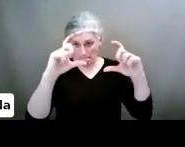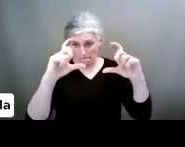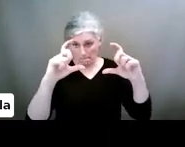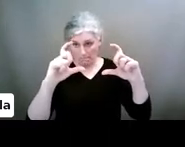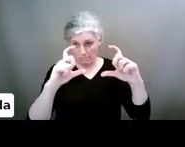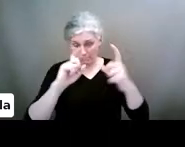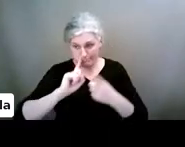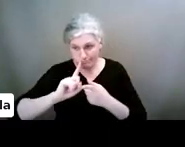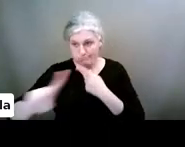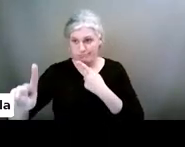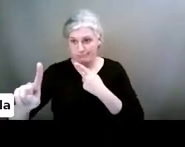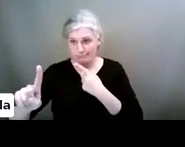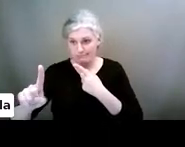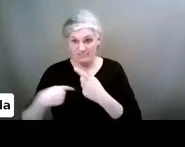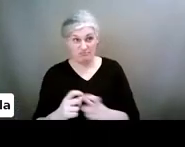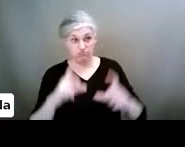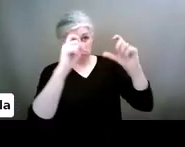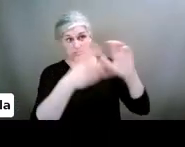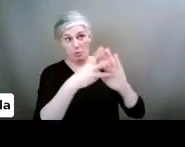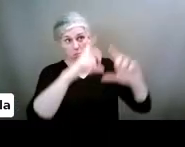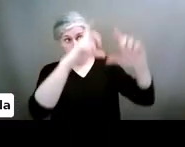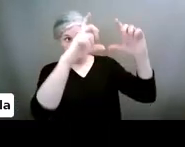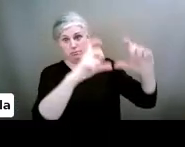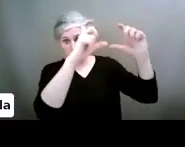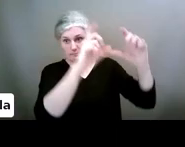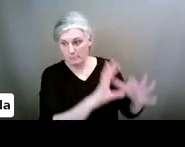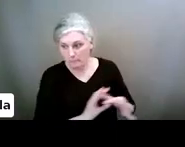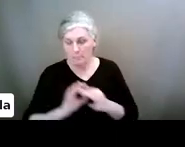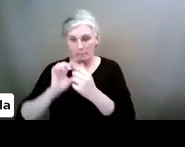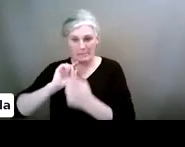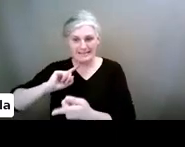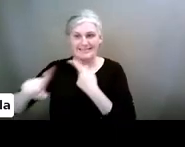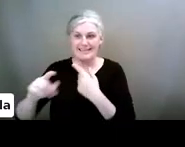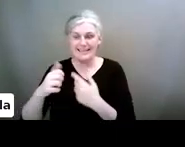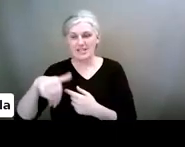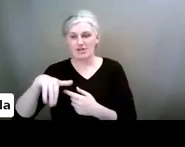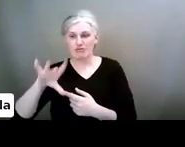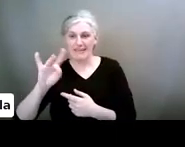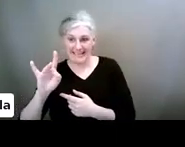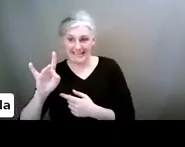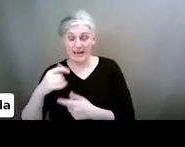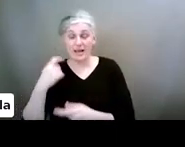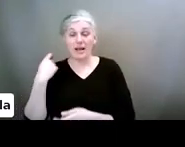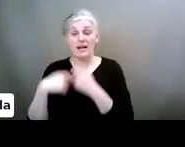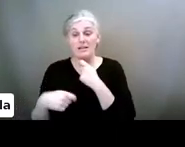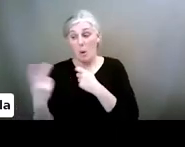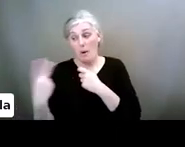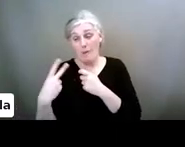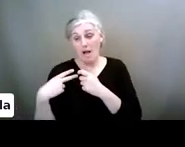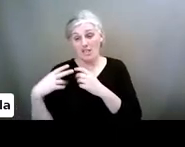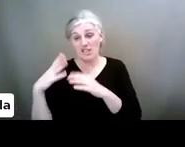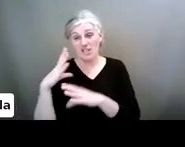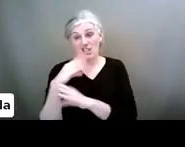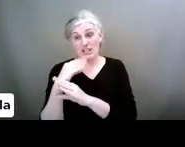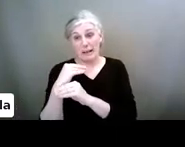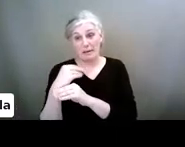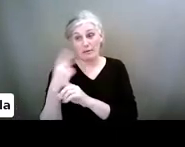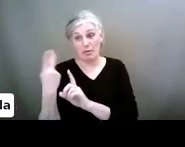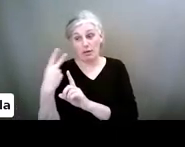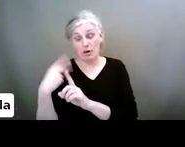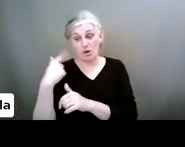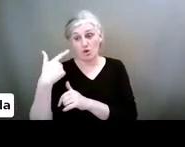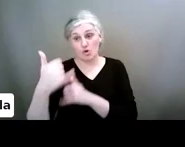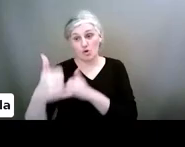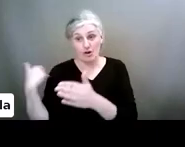Just, it can be of the wall. But it's recognized as a streak. And if Leanne and myself were snapping each other for like two years,